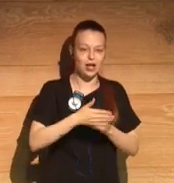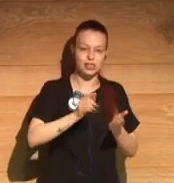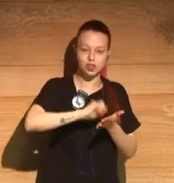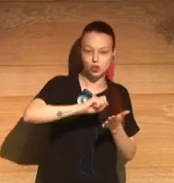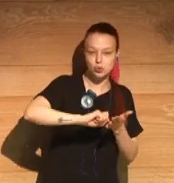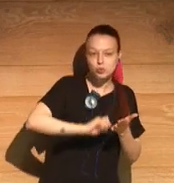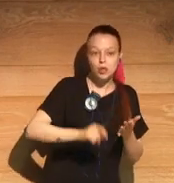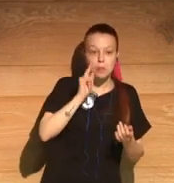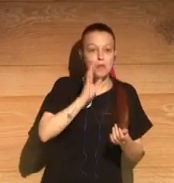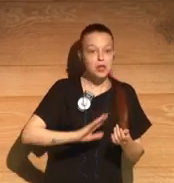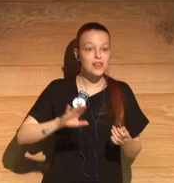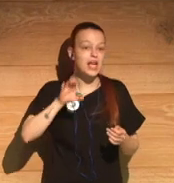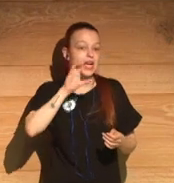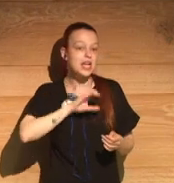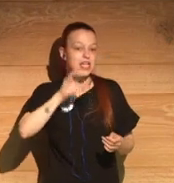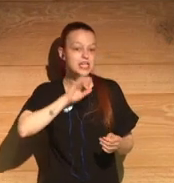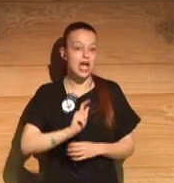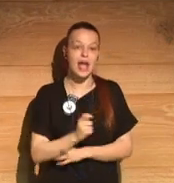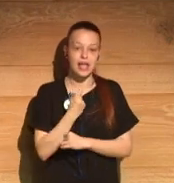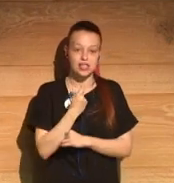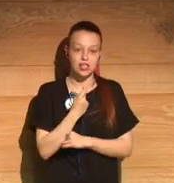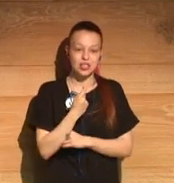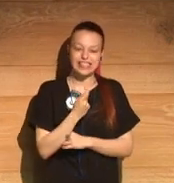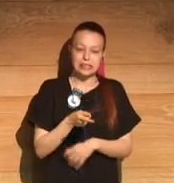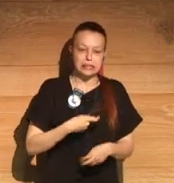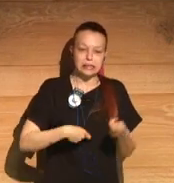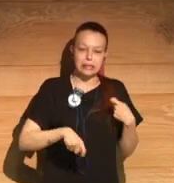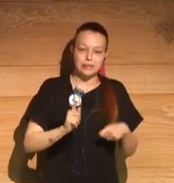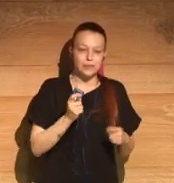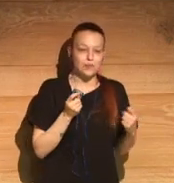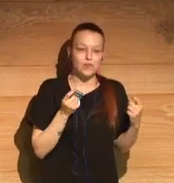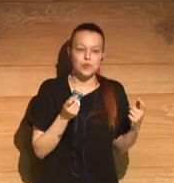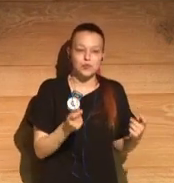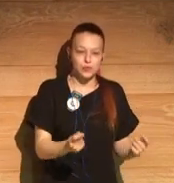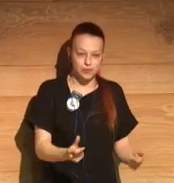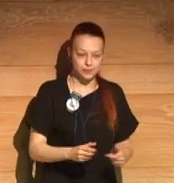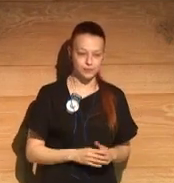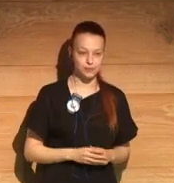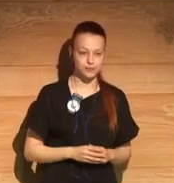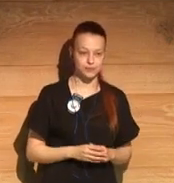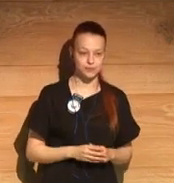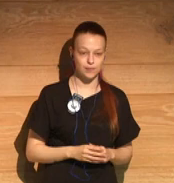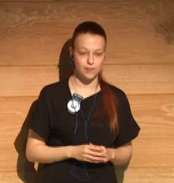She's a writer and she has a critical success but doesn't sell many novels.